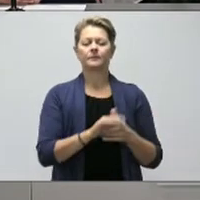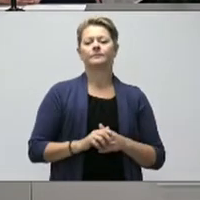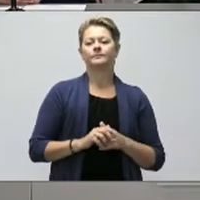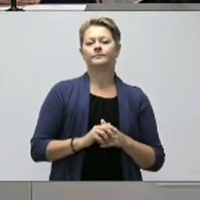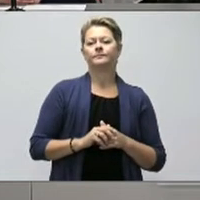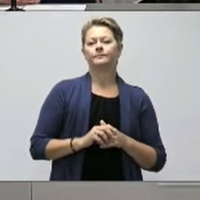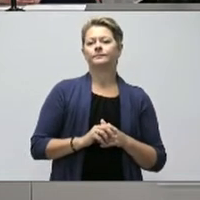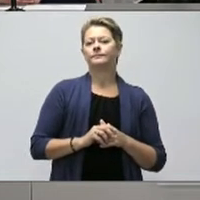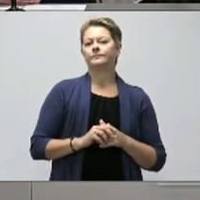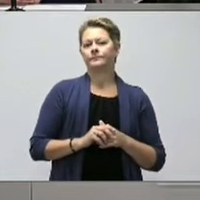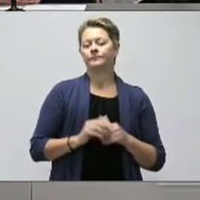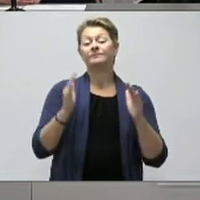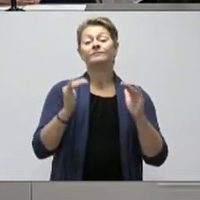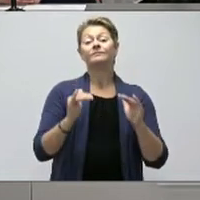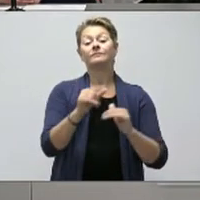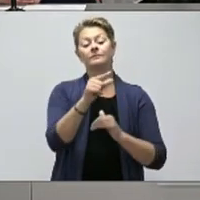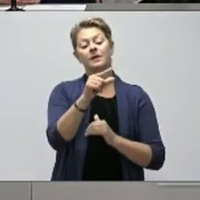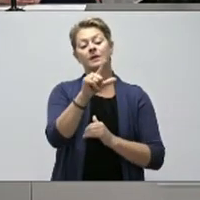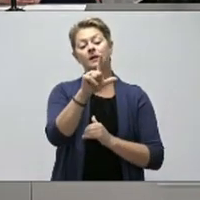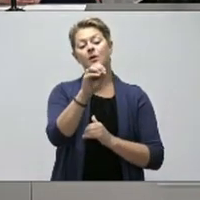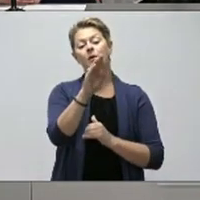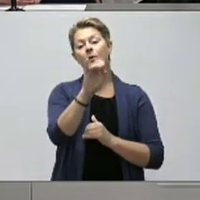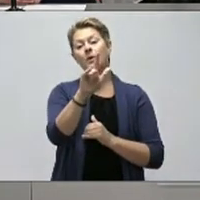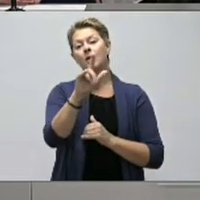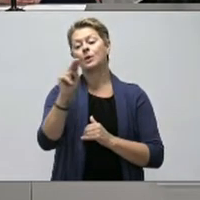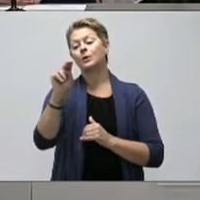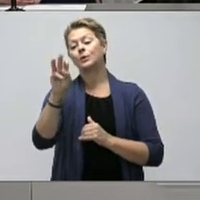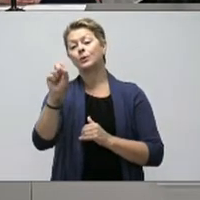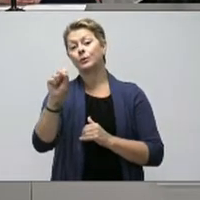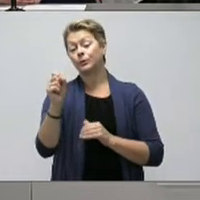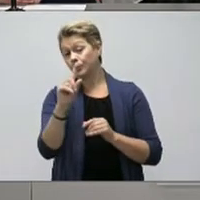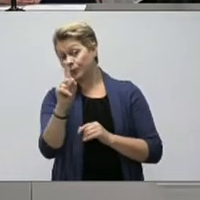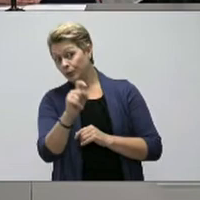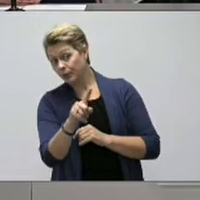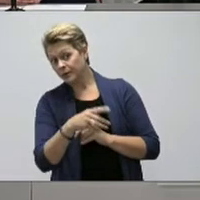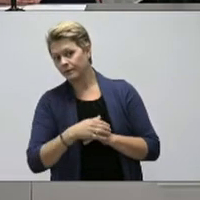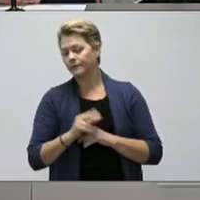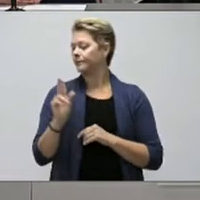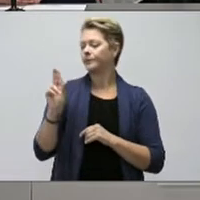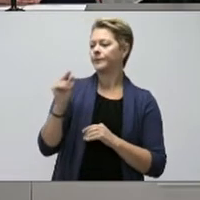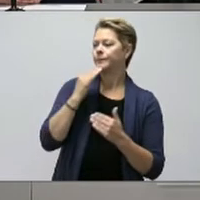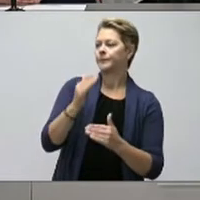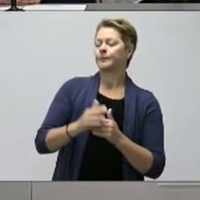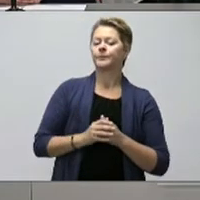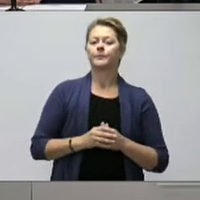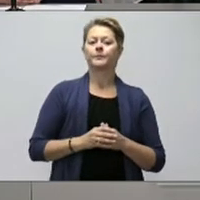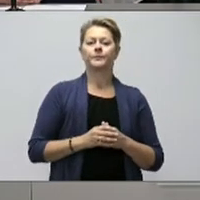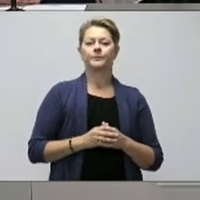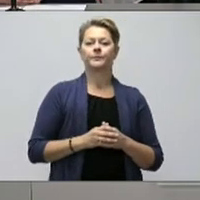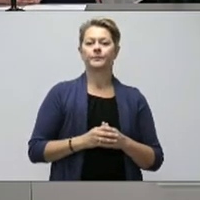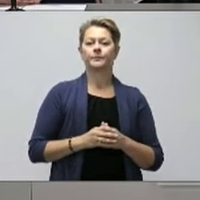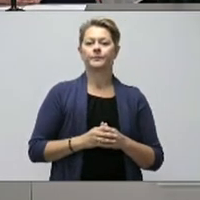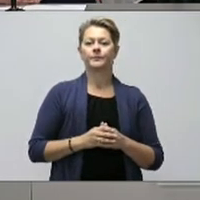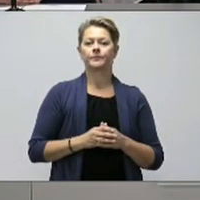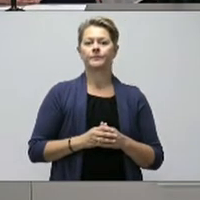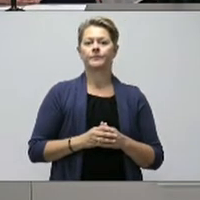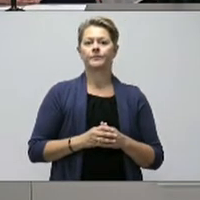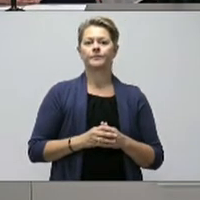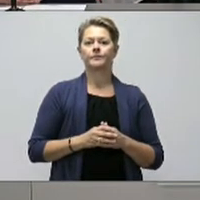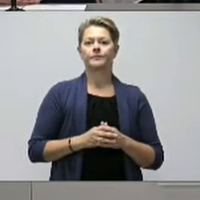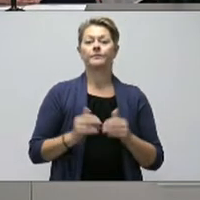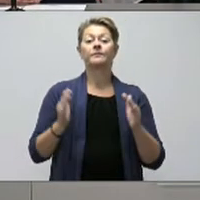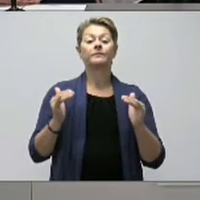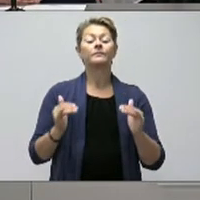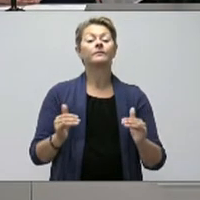Jasmine Sazano of Global News. Do you have any further questions? I don't, thank you. Elizabeth Witten, All